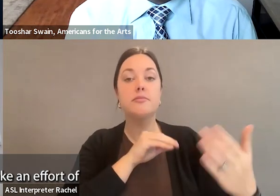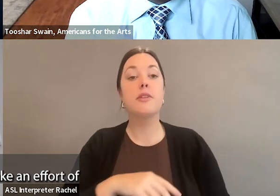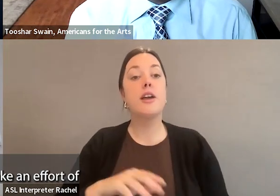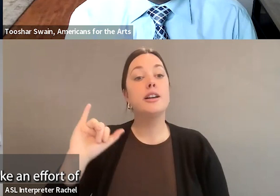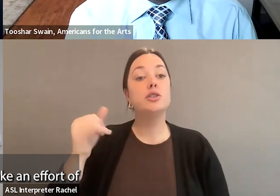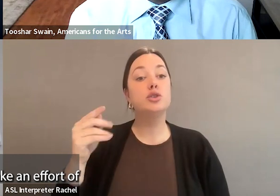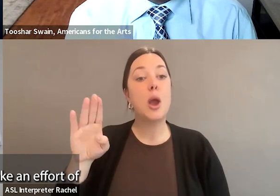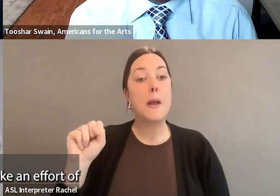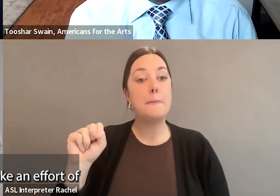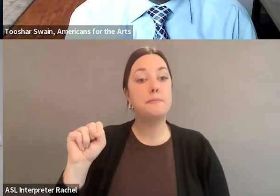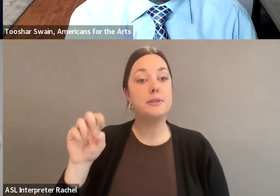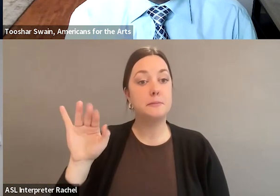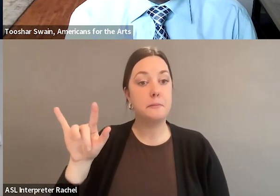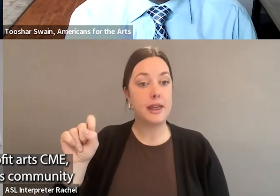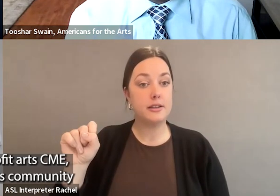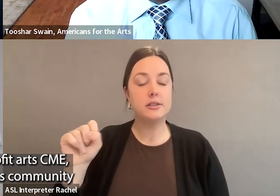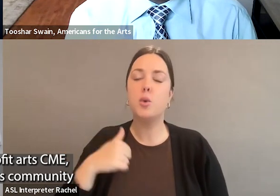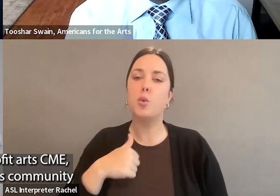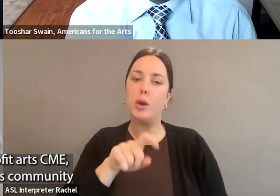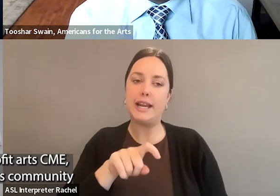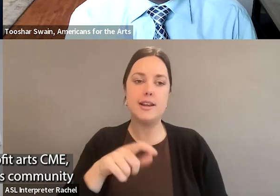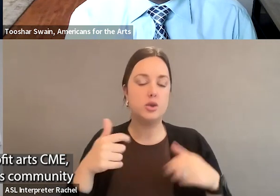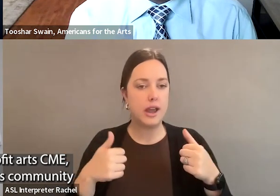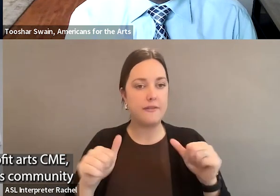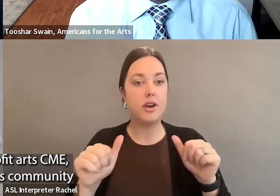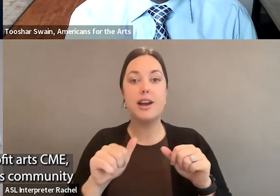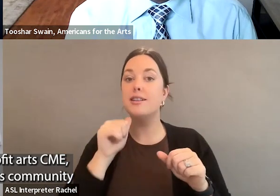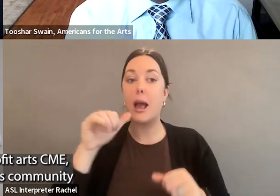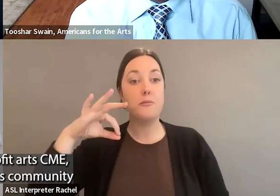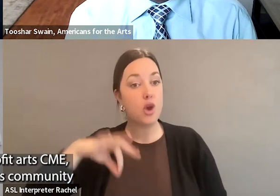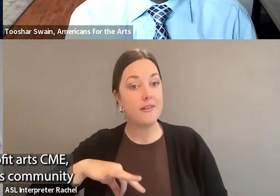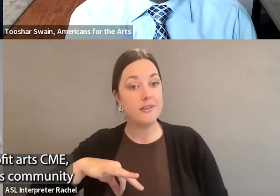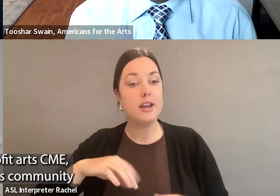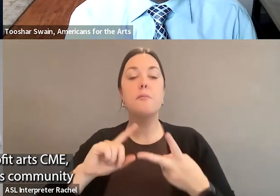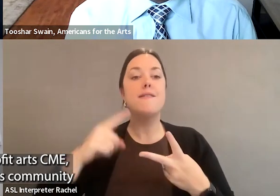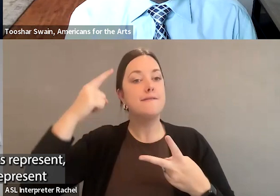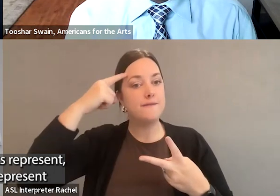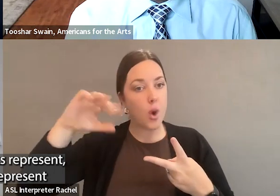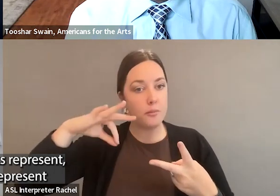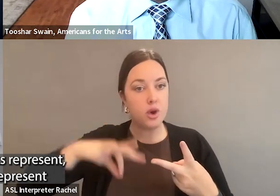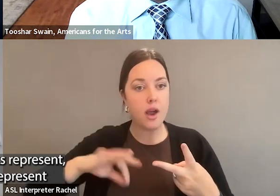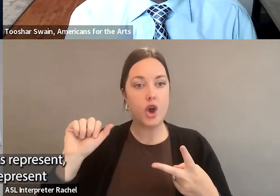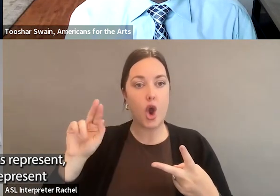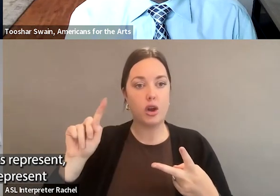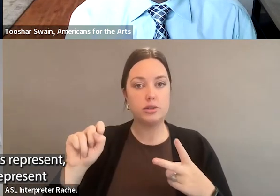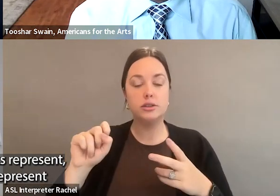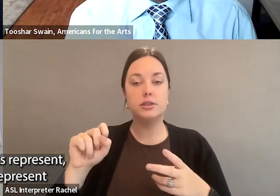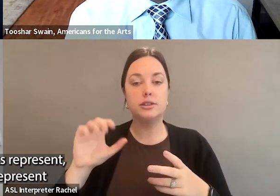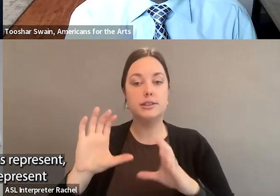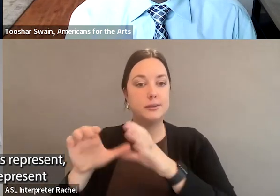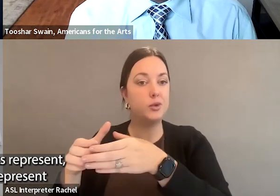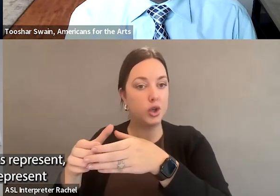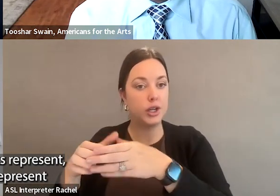I think it's going to take an effort of not just the nonprofit arts community, but the for-profit arts community that the NEVA folks